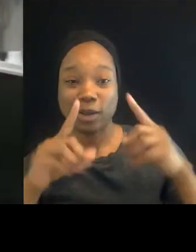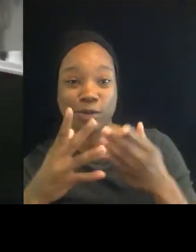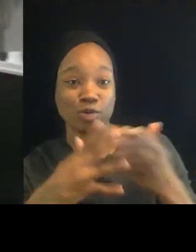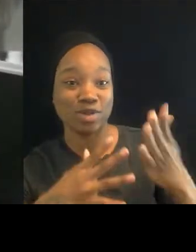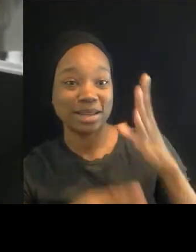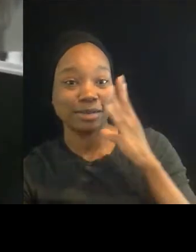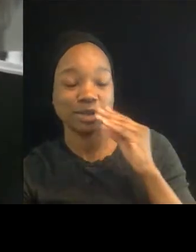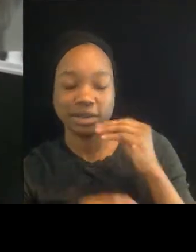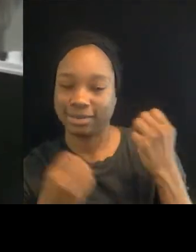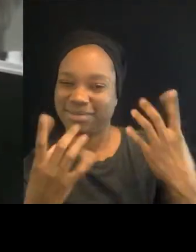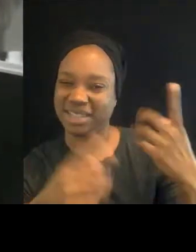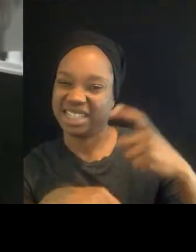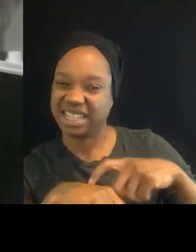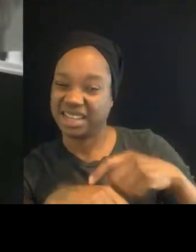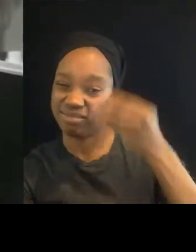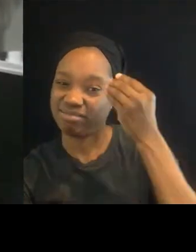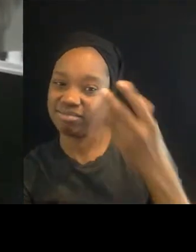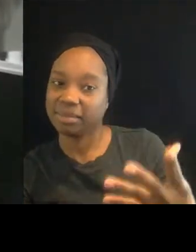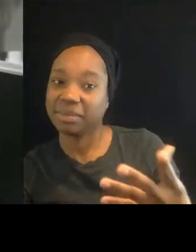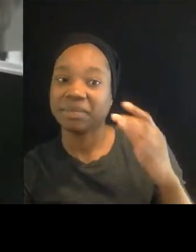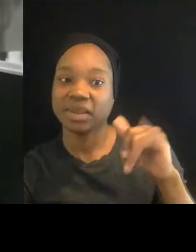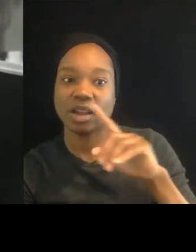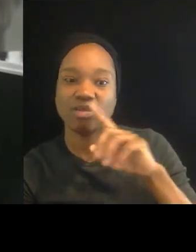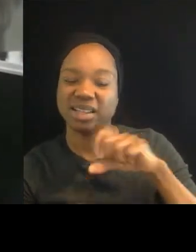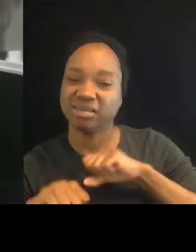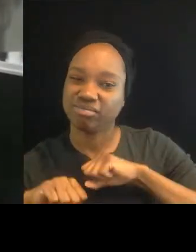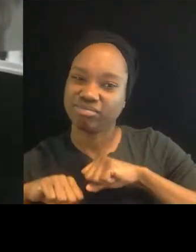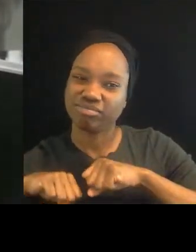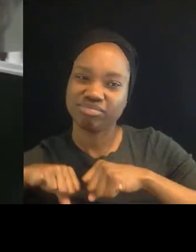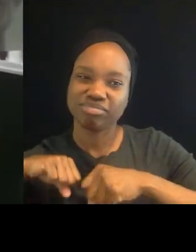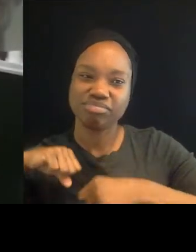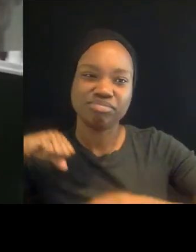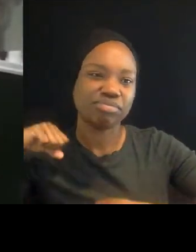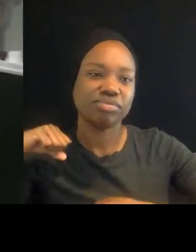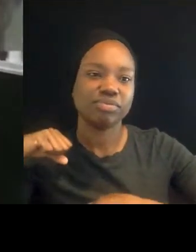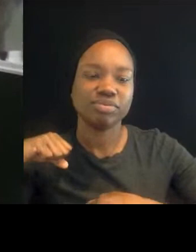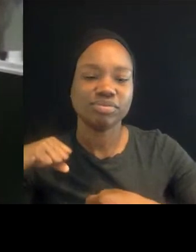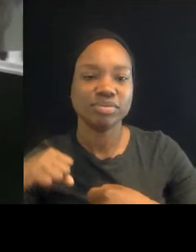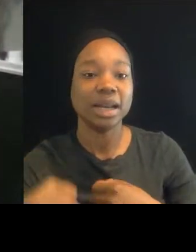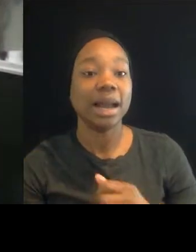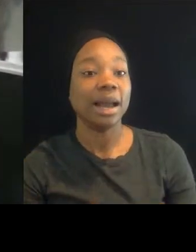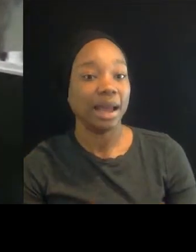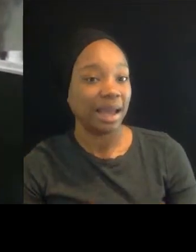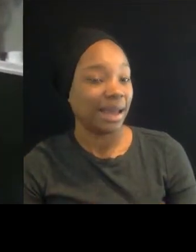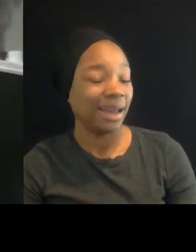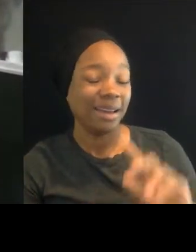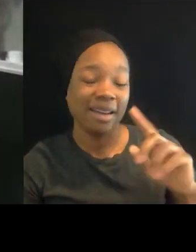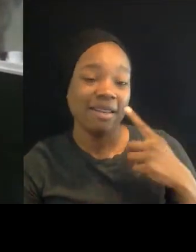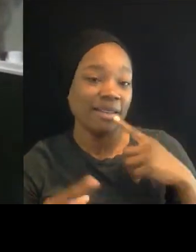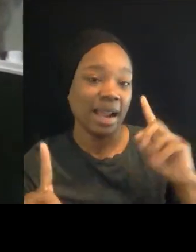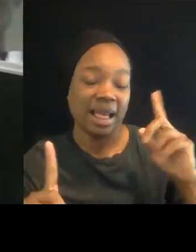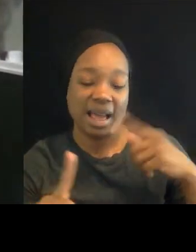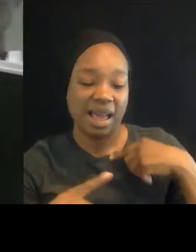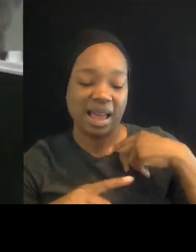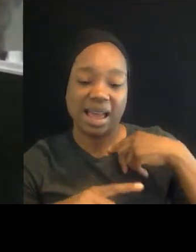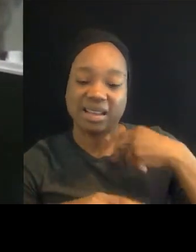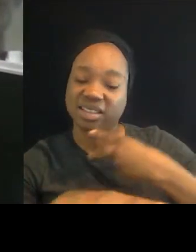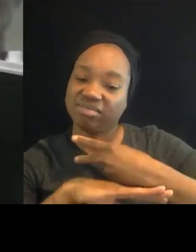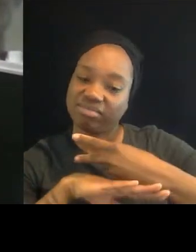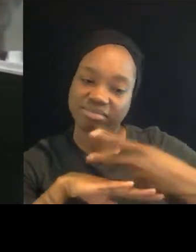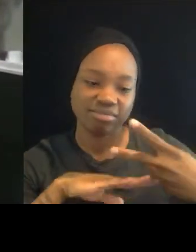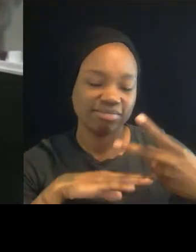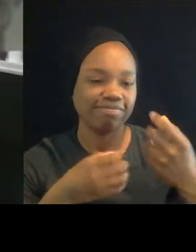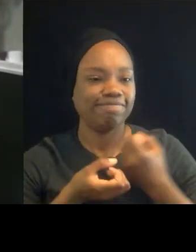that broke me. When I talked about being laid out on the ground, that's what did it literally. And,